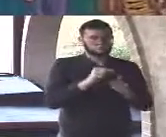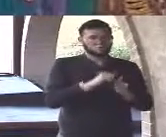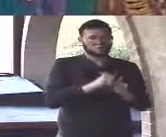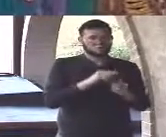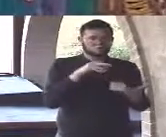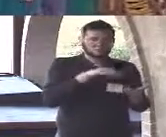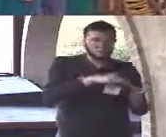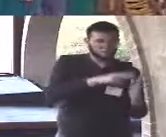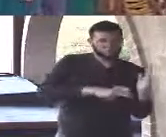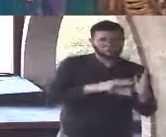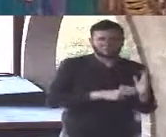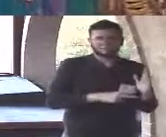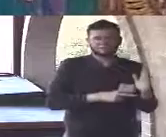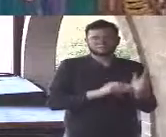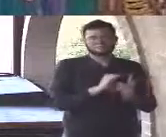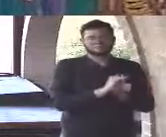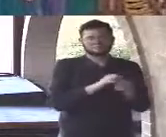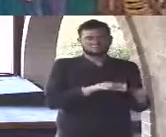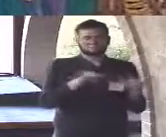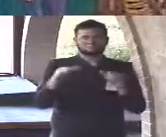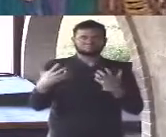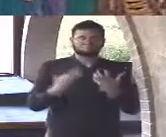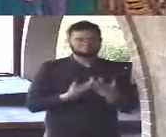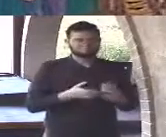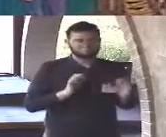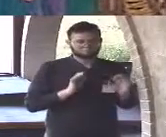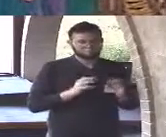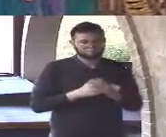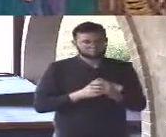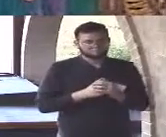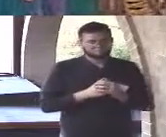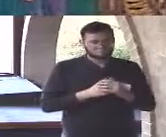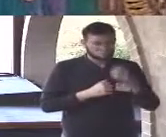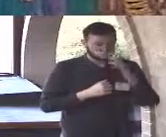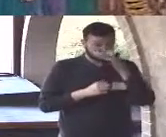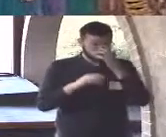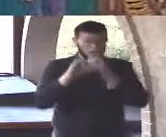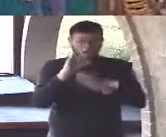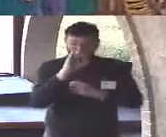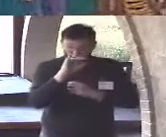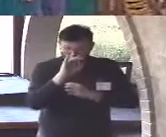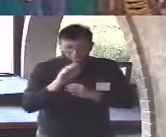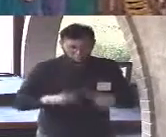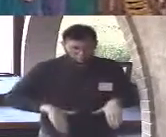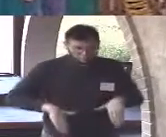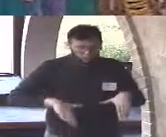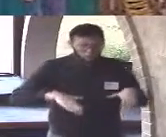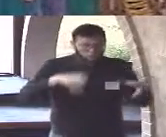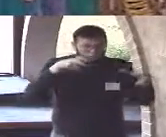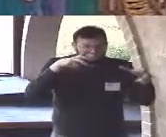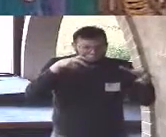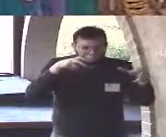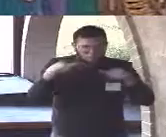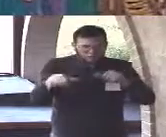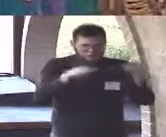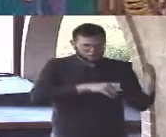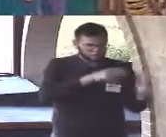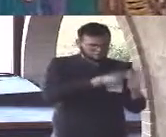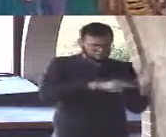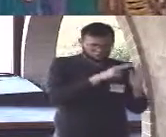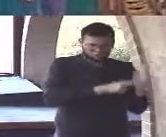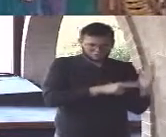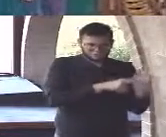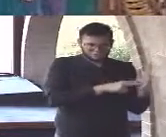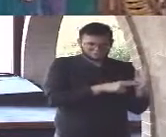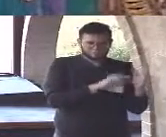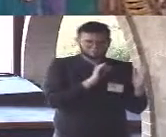if life is text then for those of us who wish to live an examined life for those of us